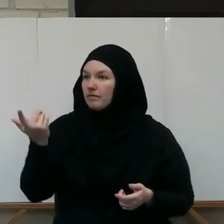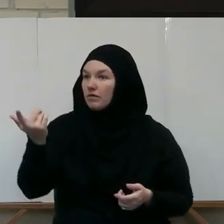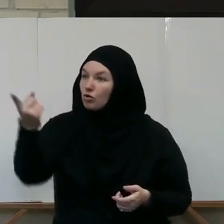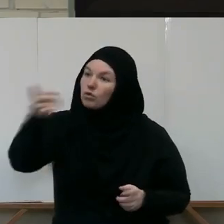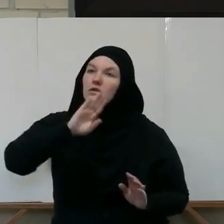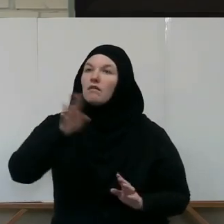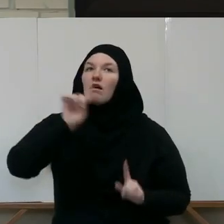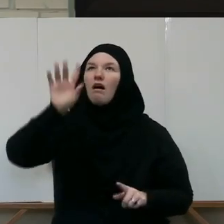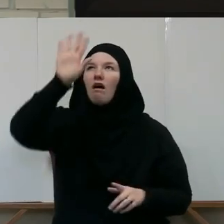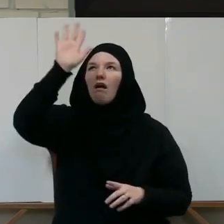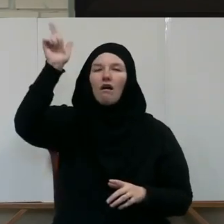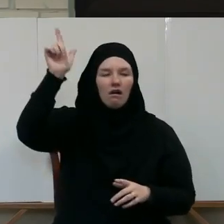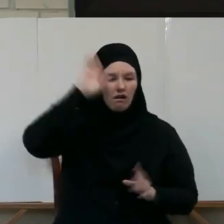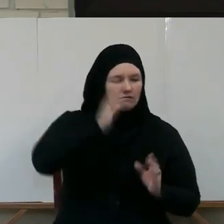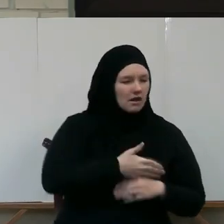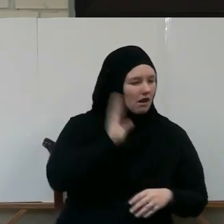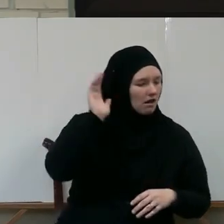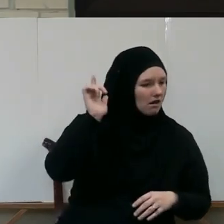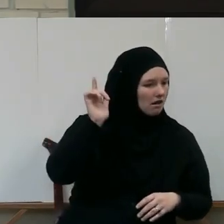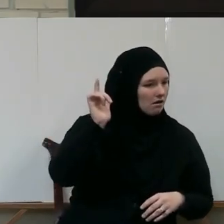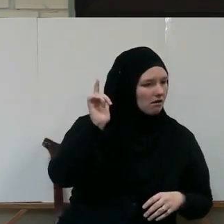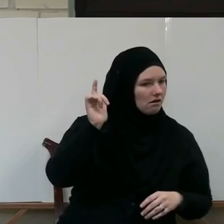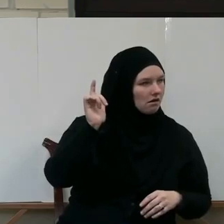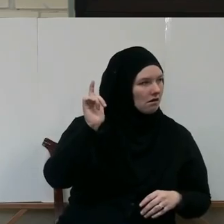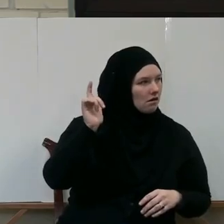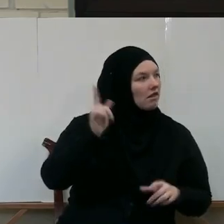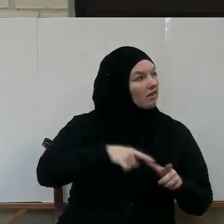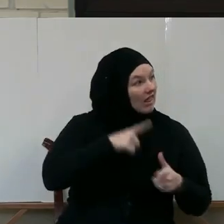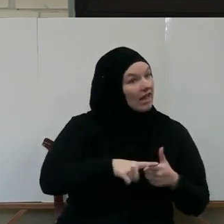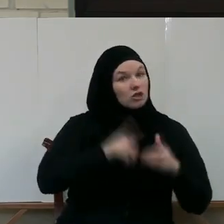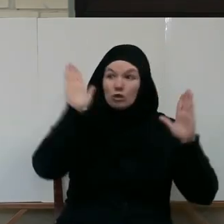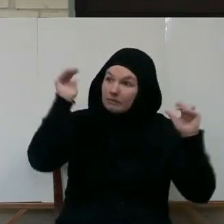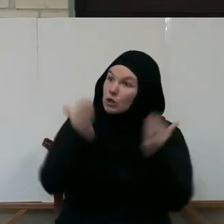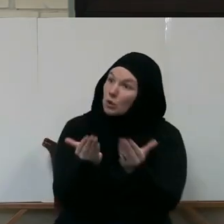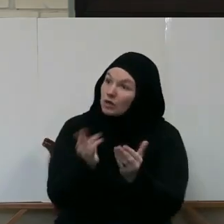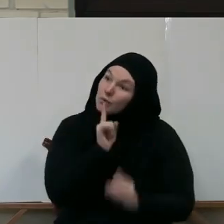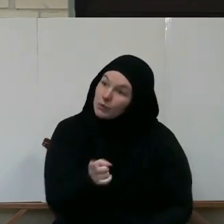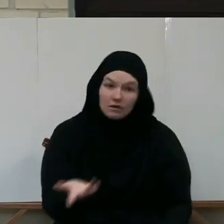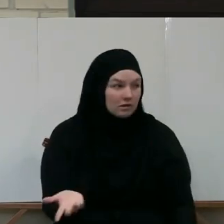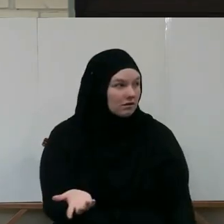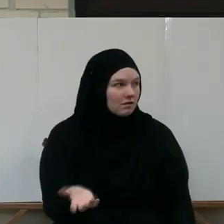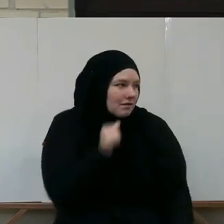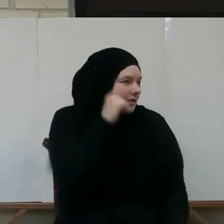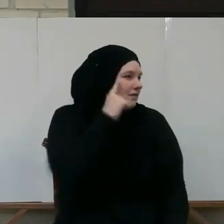and give them what they ask, and not answer the ones who respond to him? It doesn't make sense.